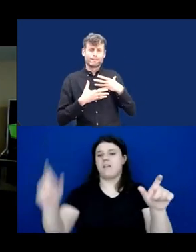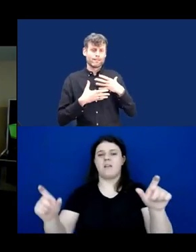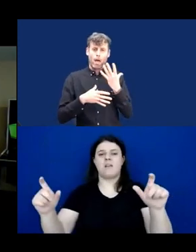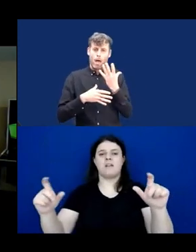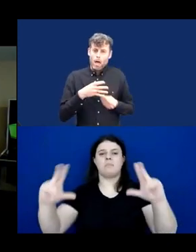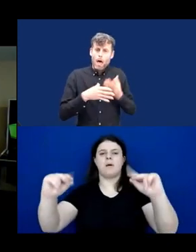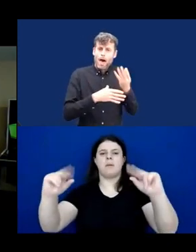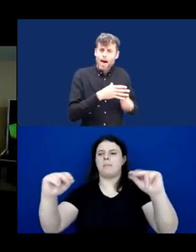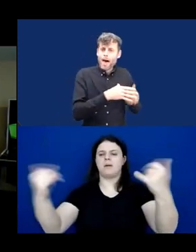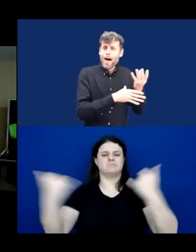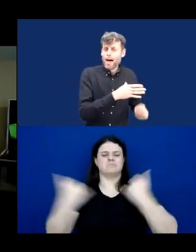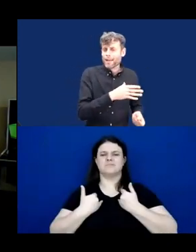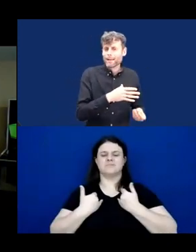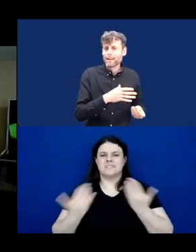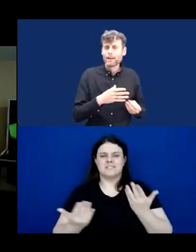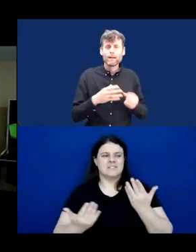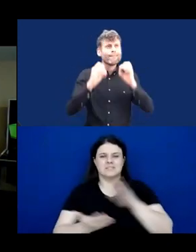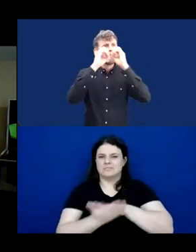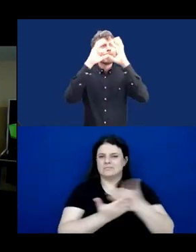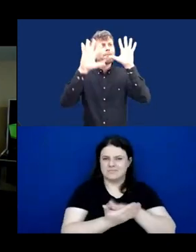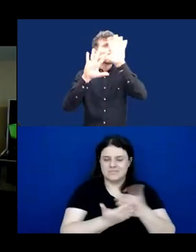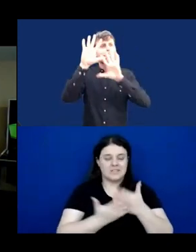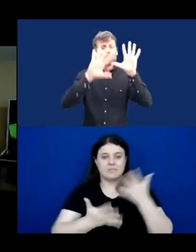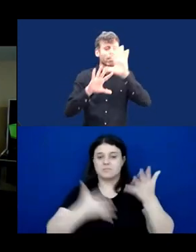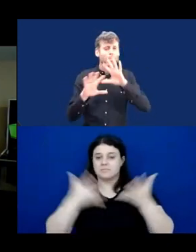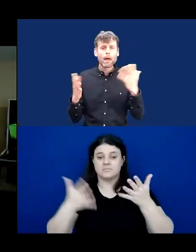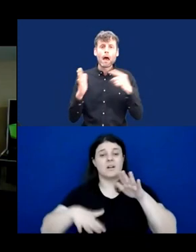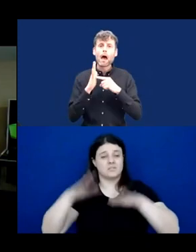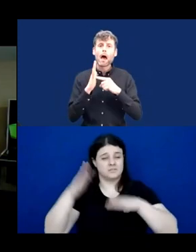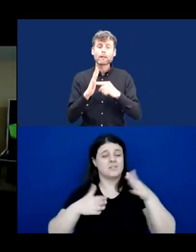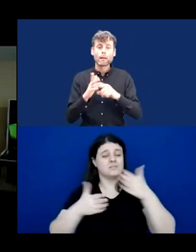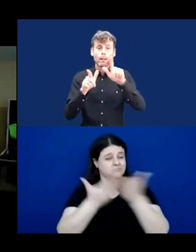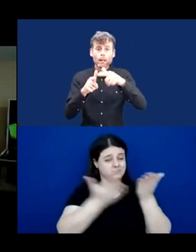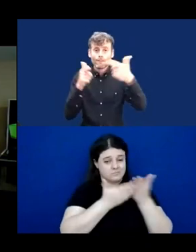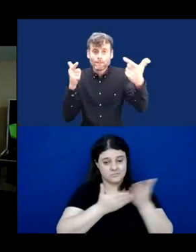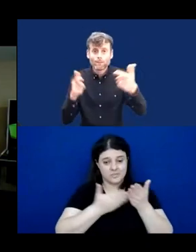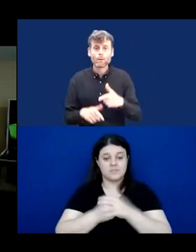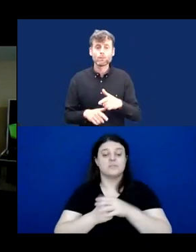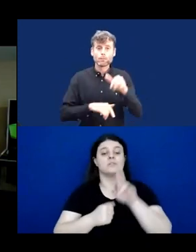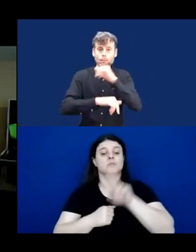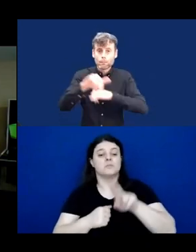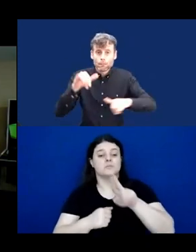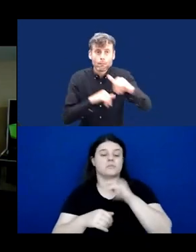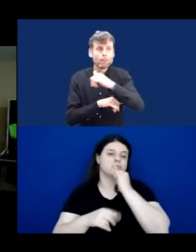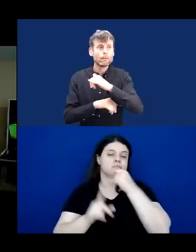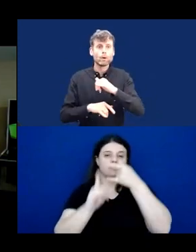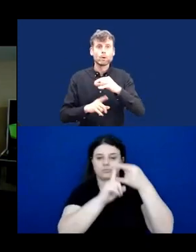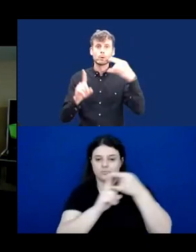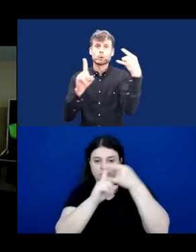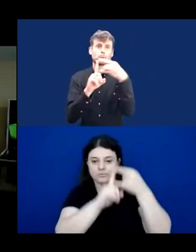when people are using video phones or remote technology, Zoom for example, you know,